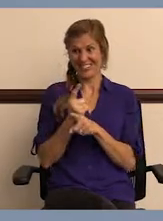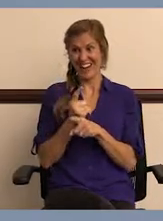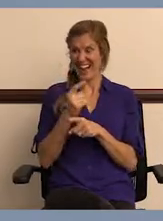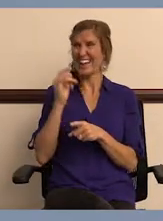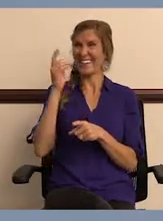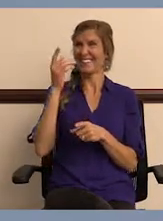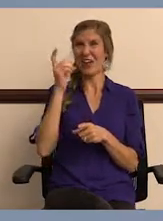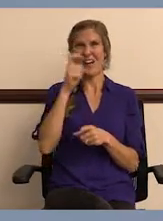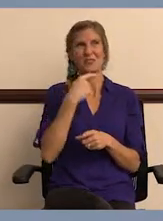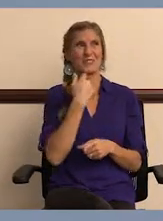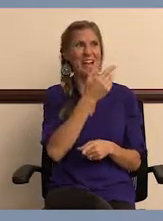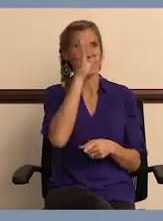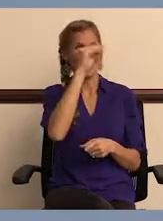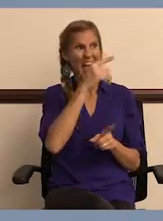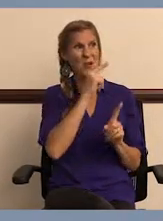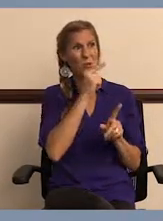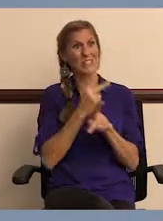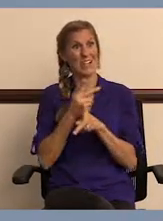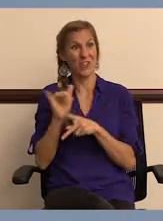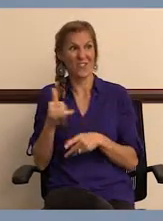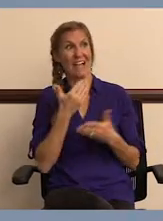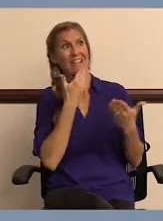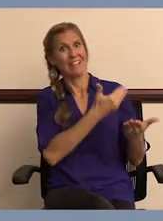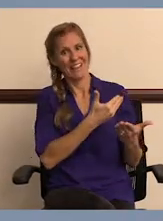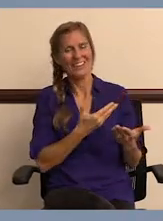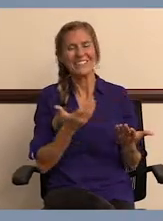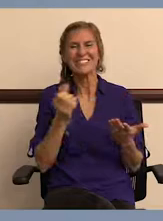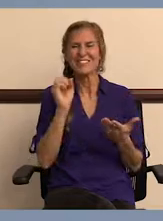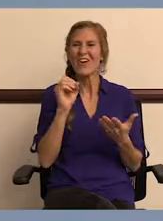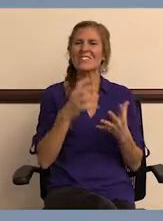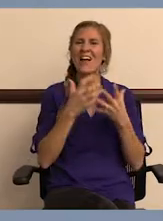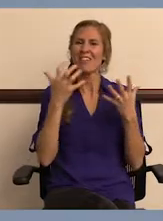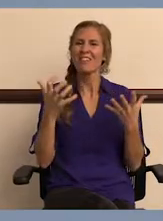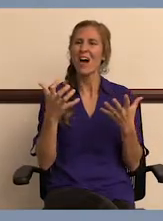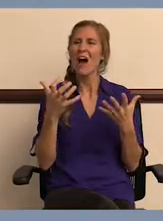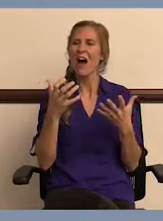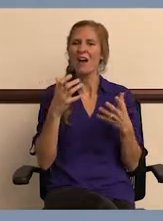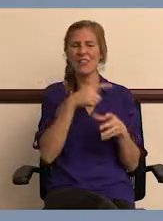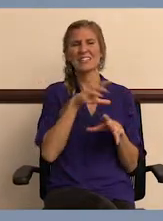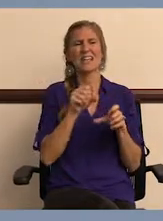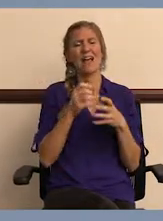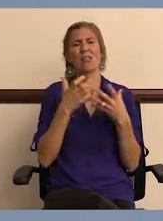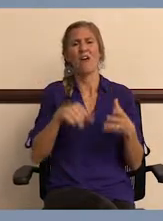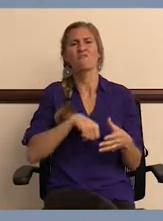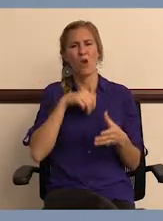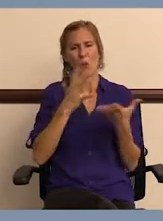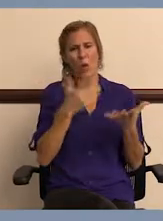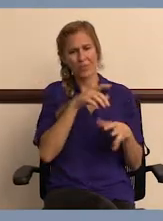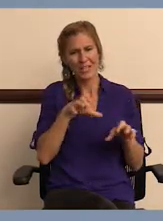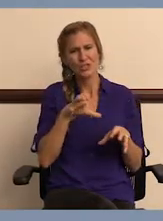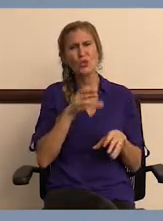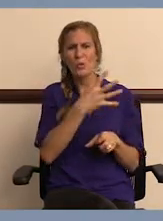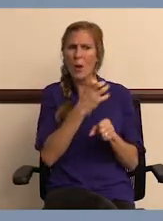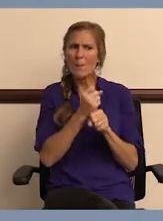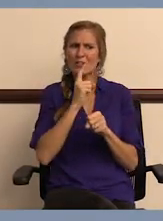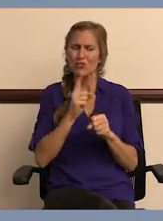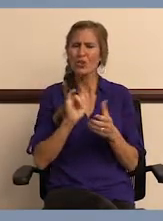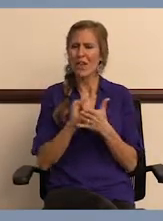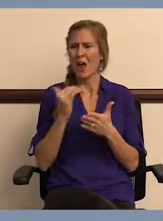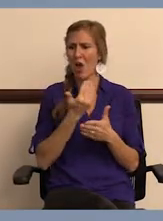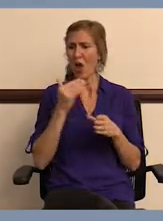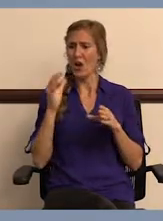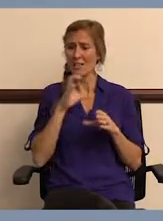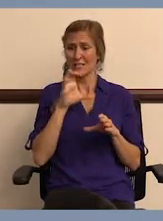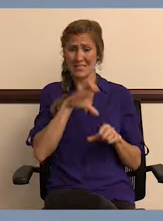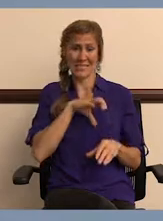happen to know the guy that takes care of that. So, you know, it definitely has a lot of pride in what they do, and they work hard to make sure that our